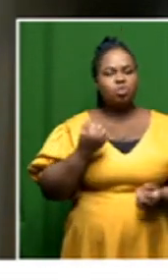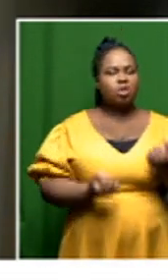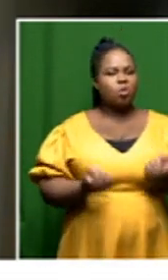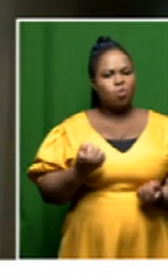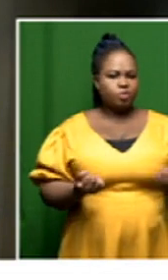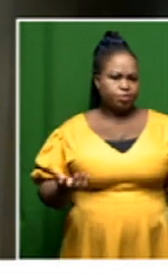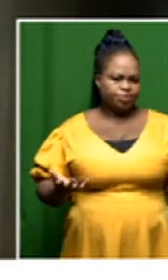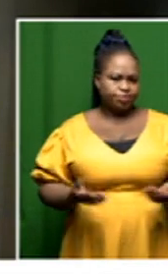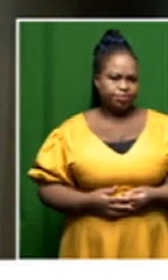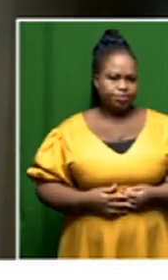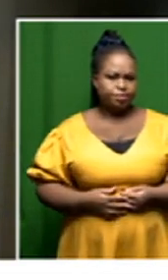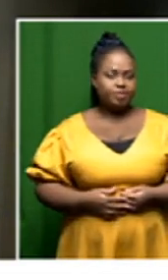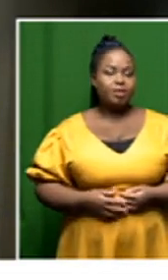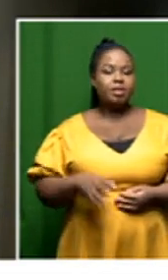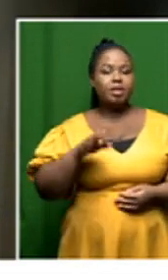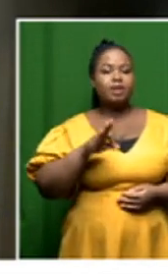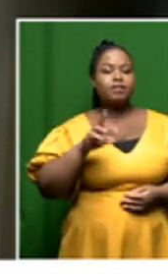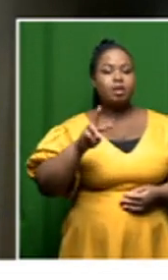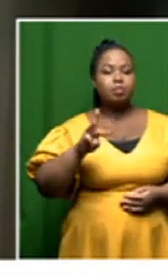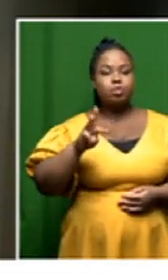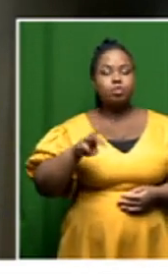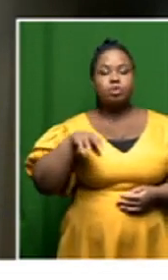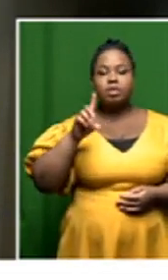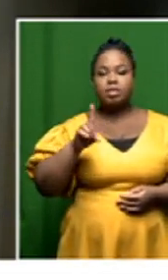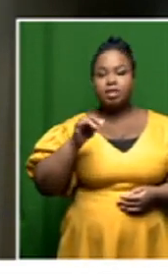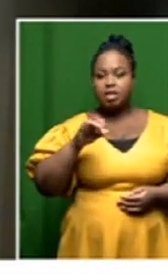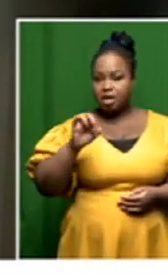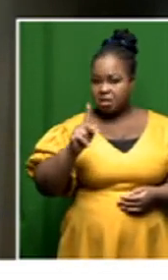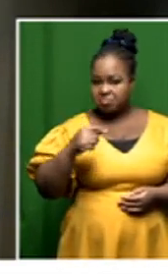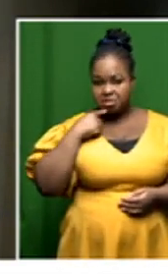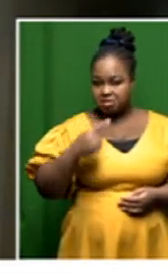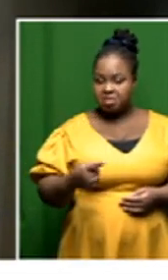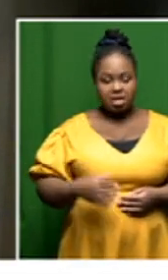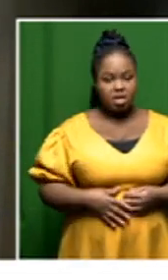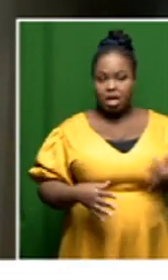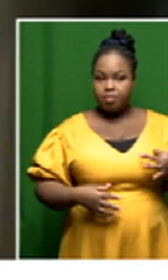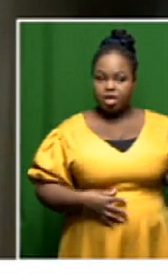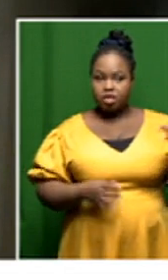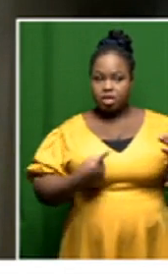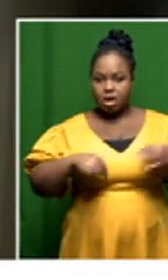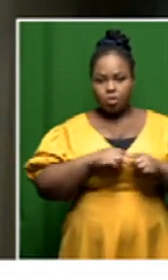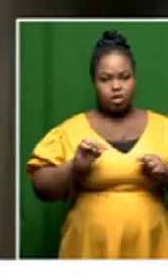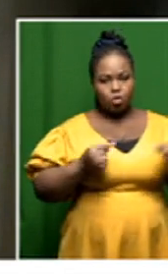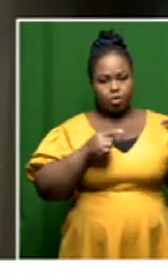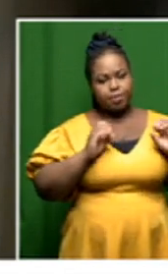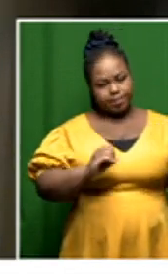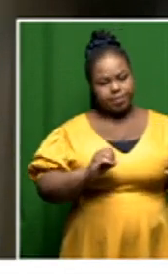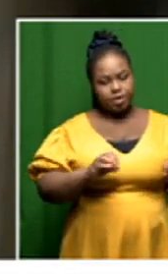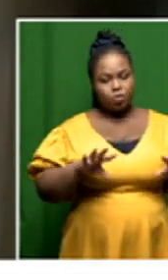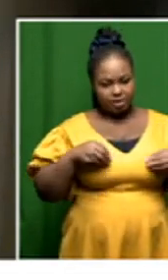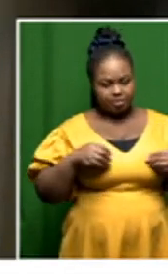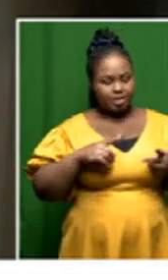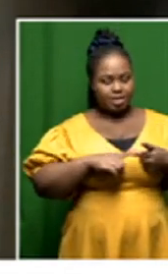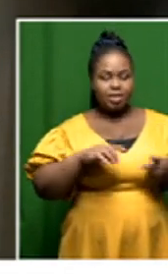courts fwd clark uh has said that he won't be opposing our application uh flock uh